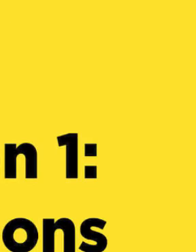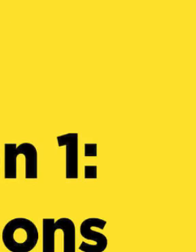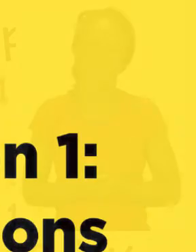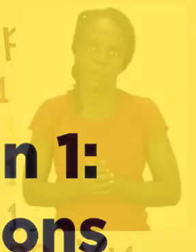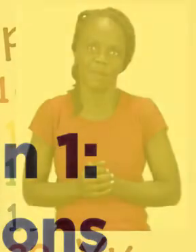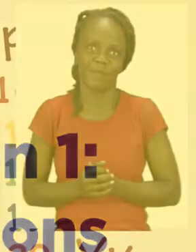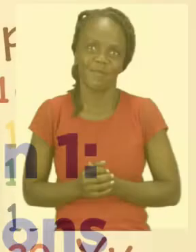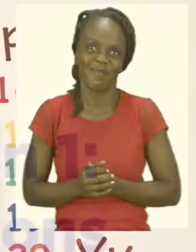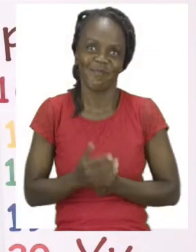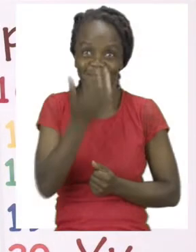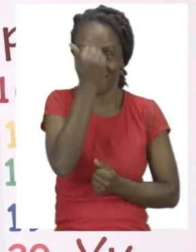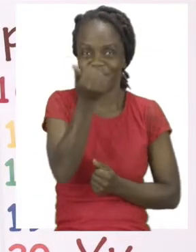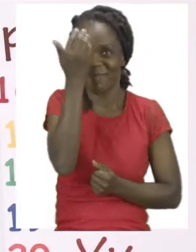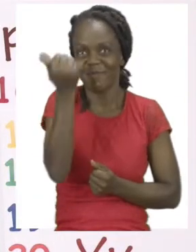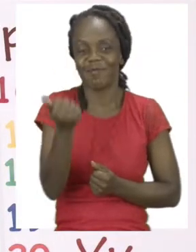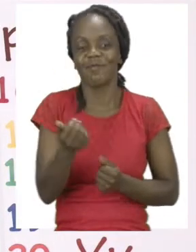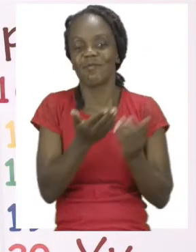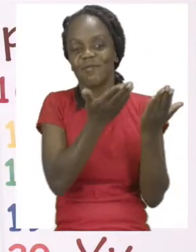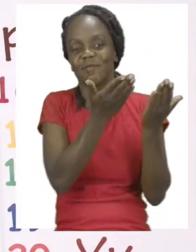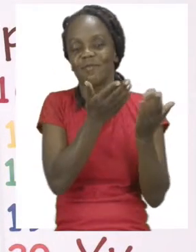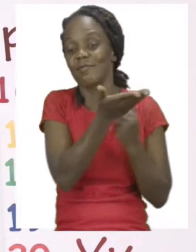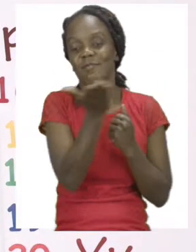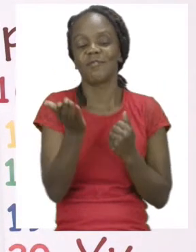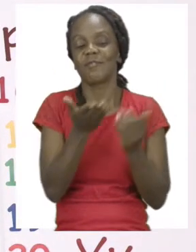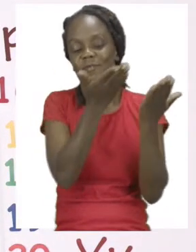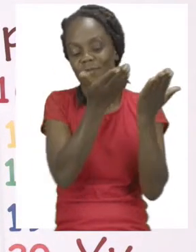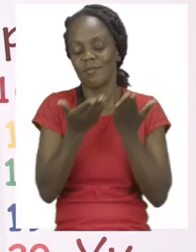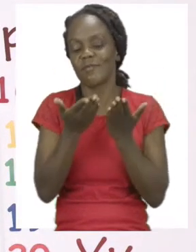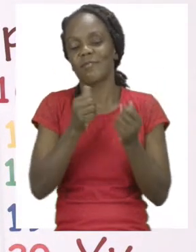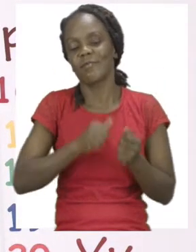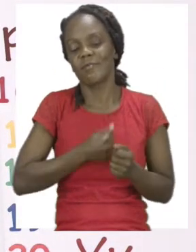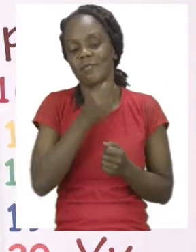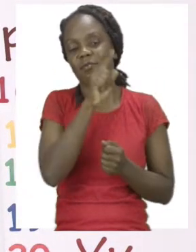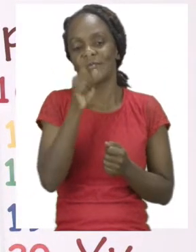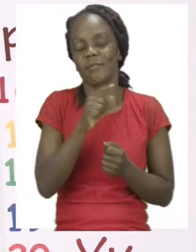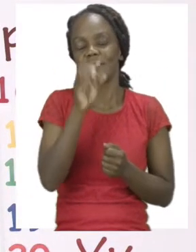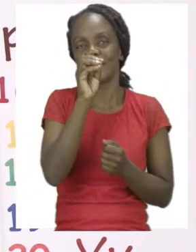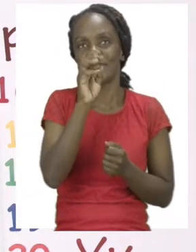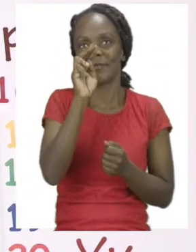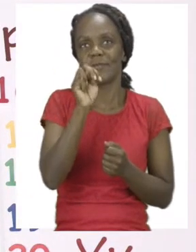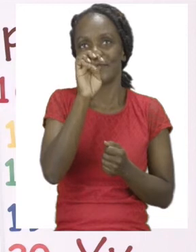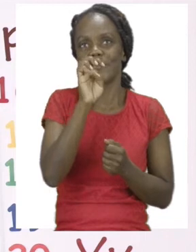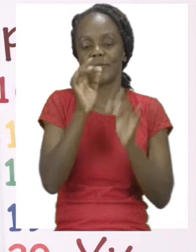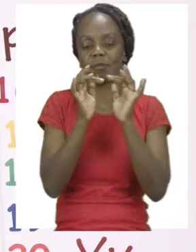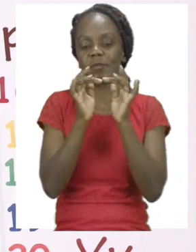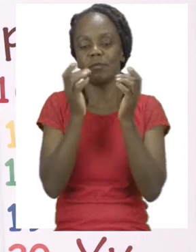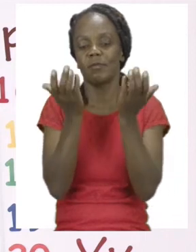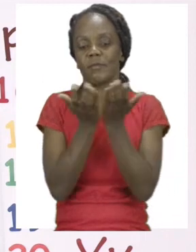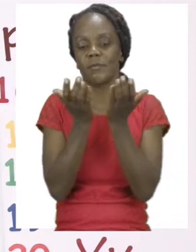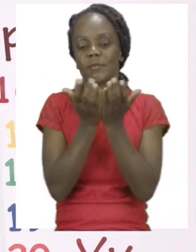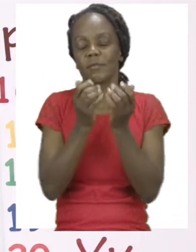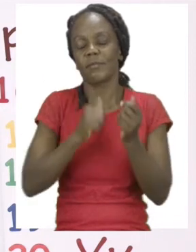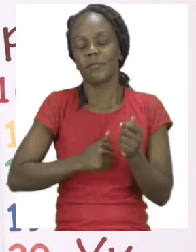Hello everyone and welcome to MyZone Online School. My name is